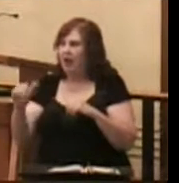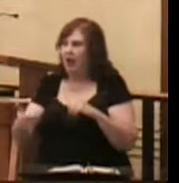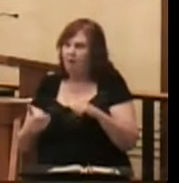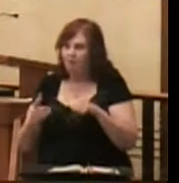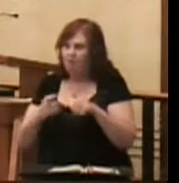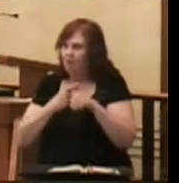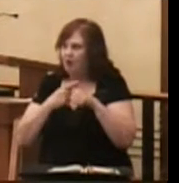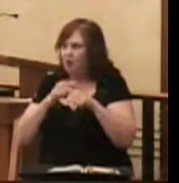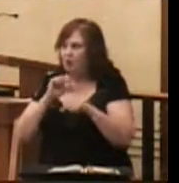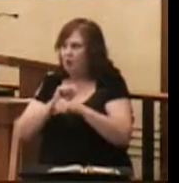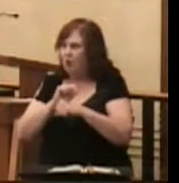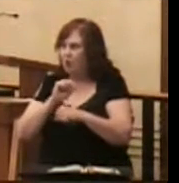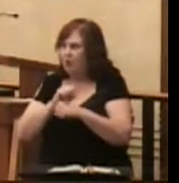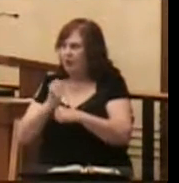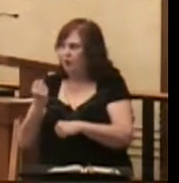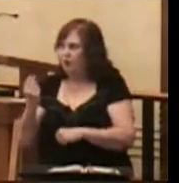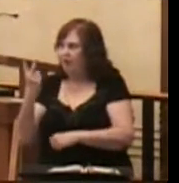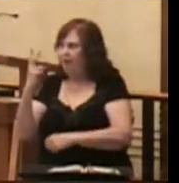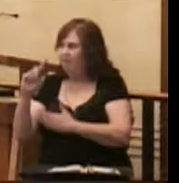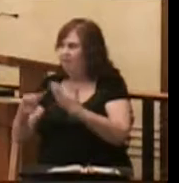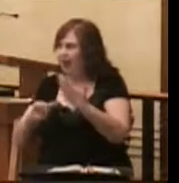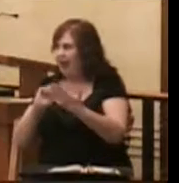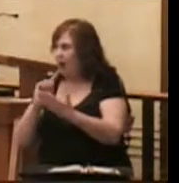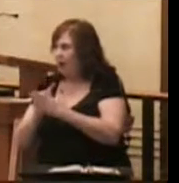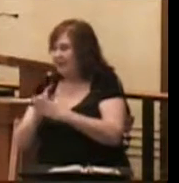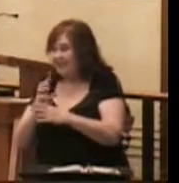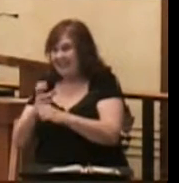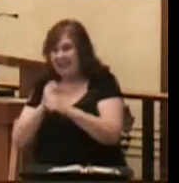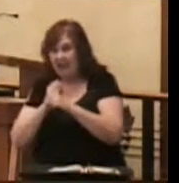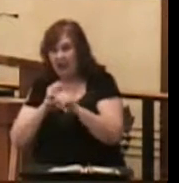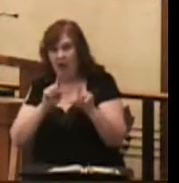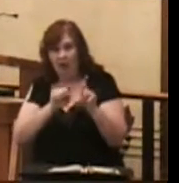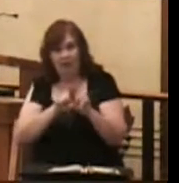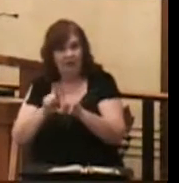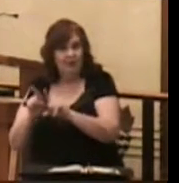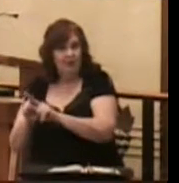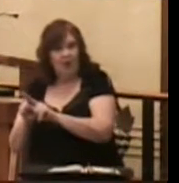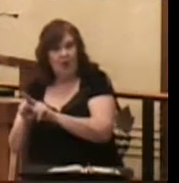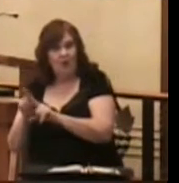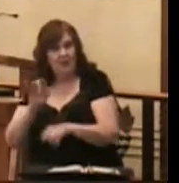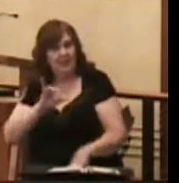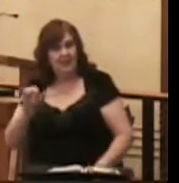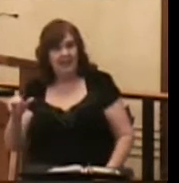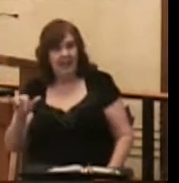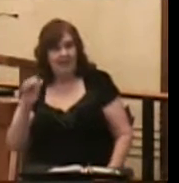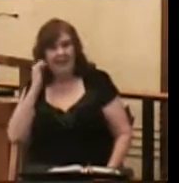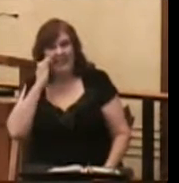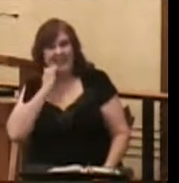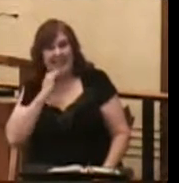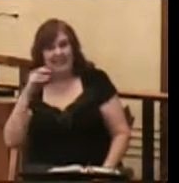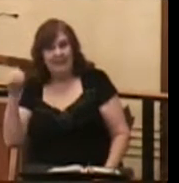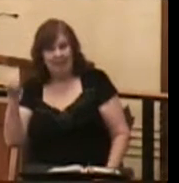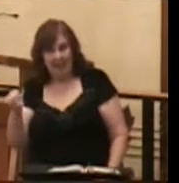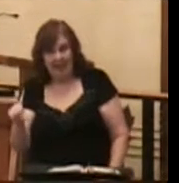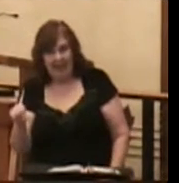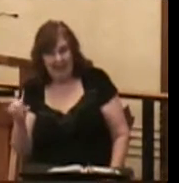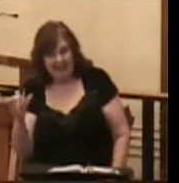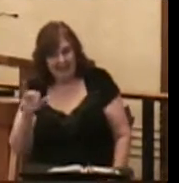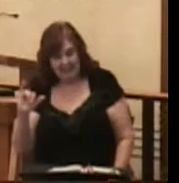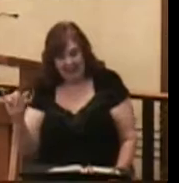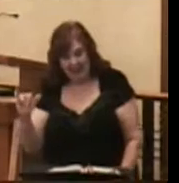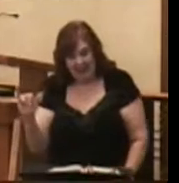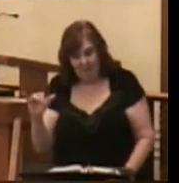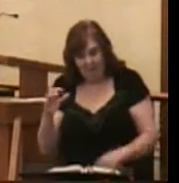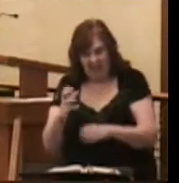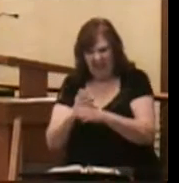and have worked 12 hours. They get also the usual day's pay. And when